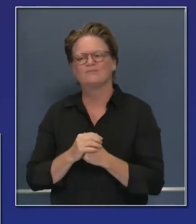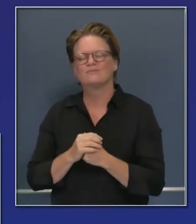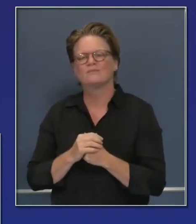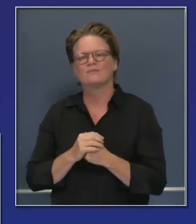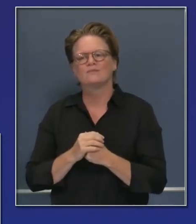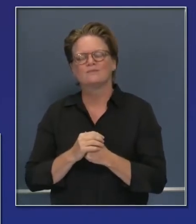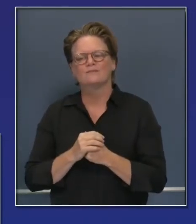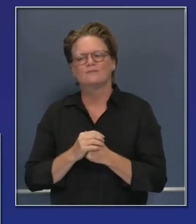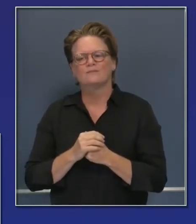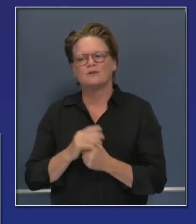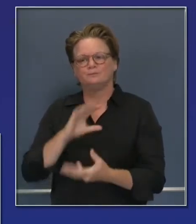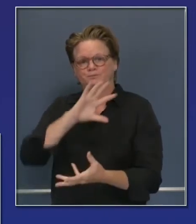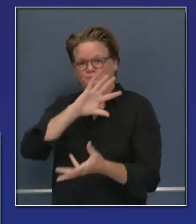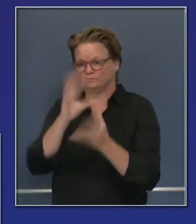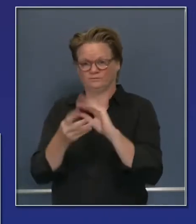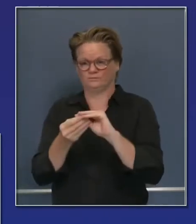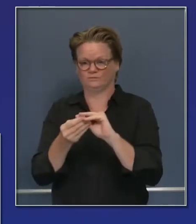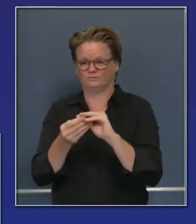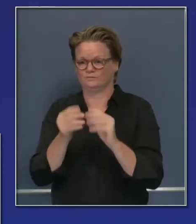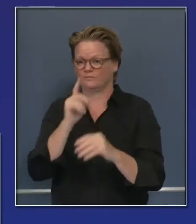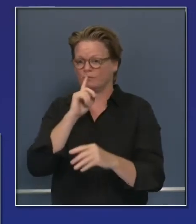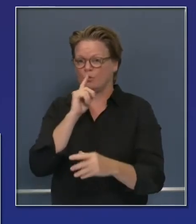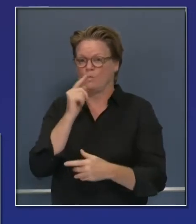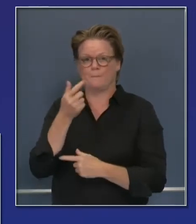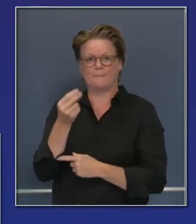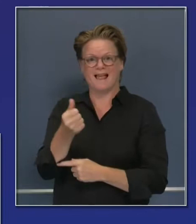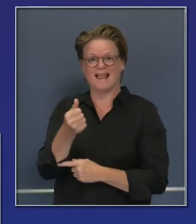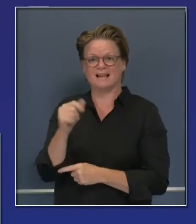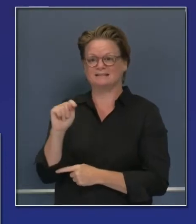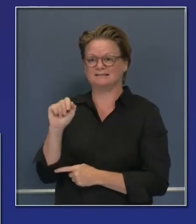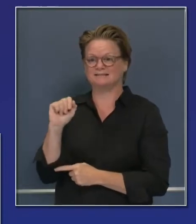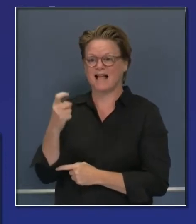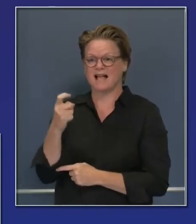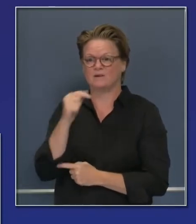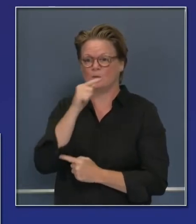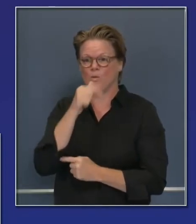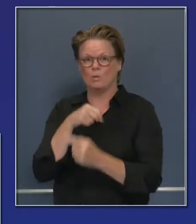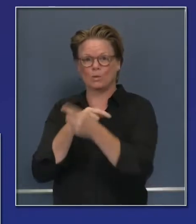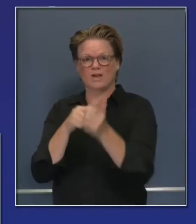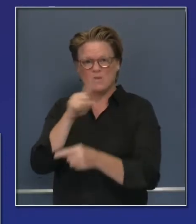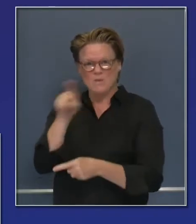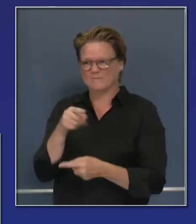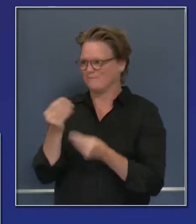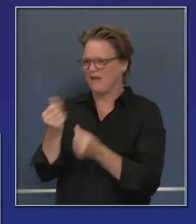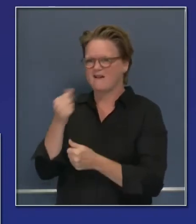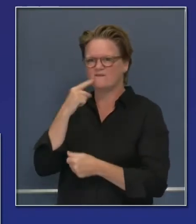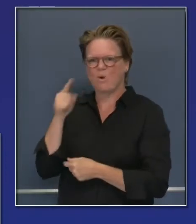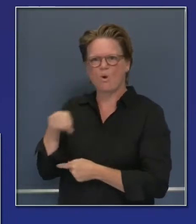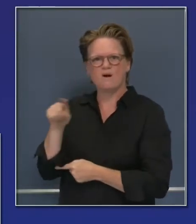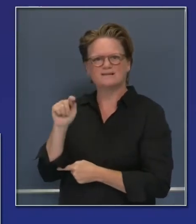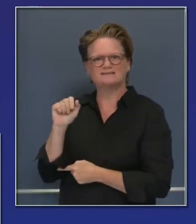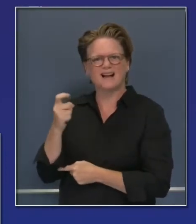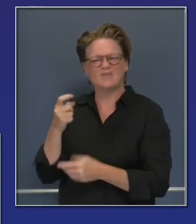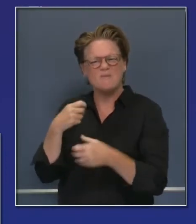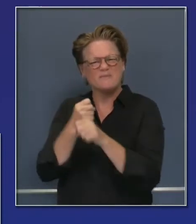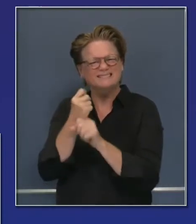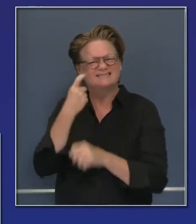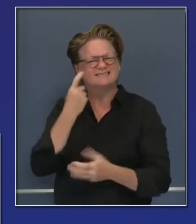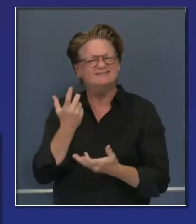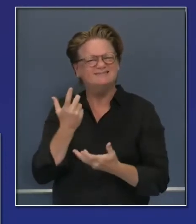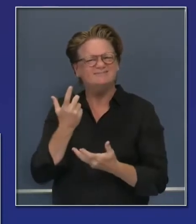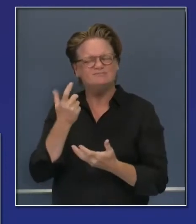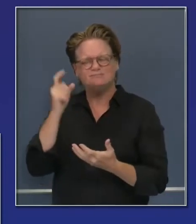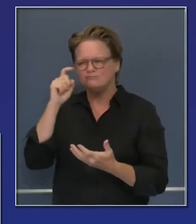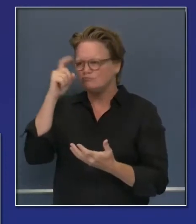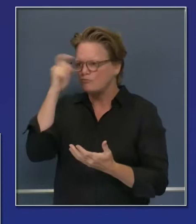and as people that have gotten the diagnostic test through your employer, through your insurance, or through taxpayer-subsidized insurance,